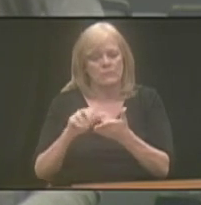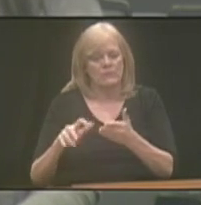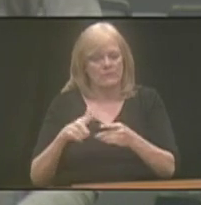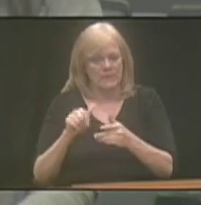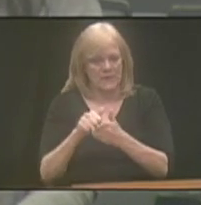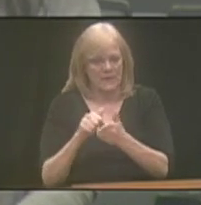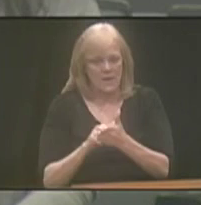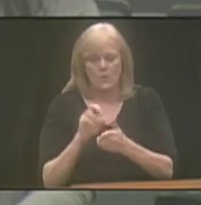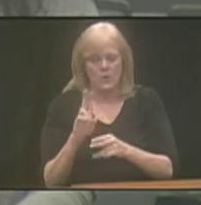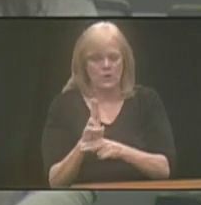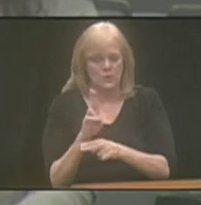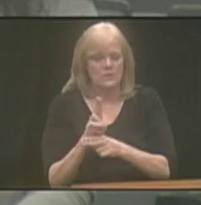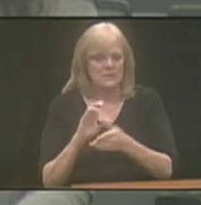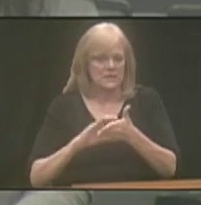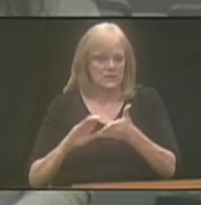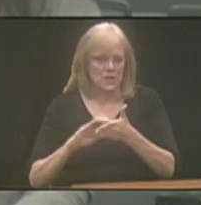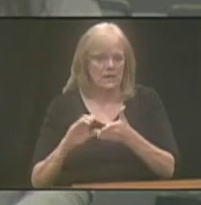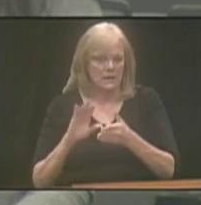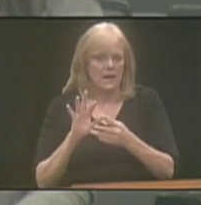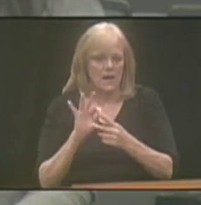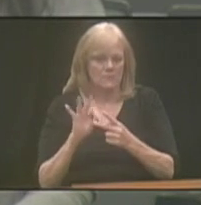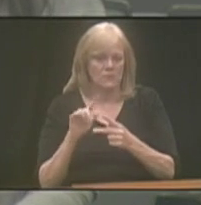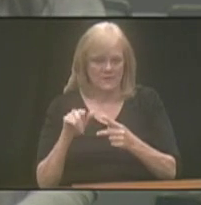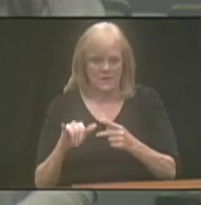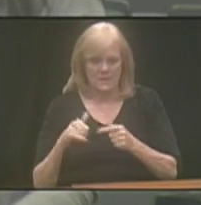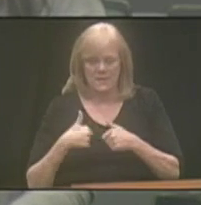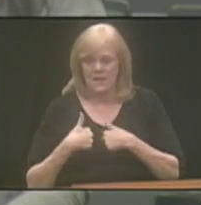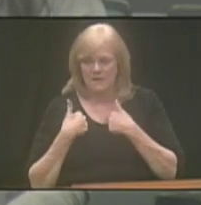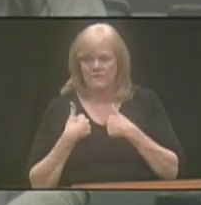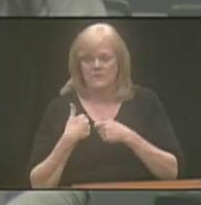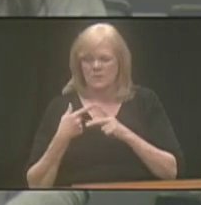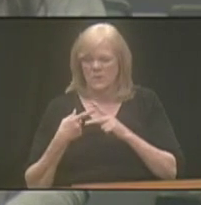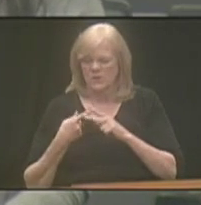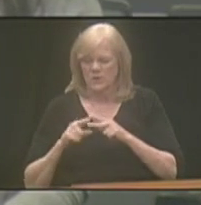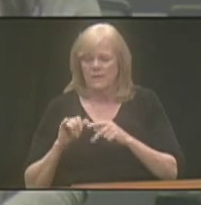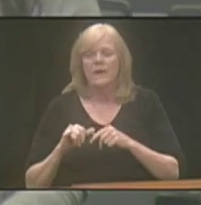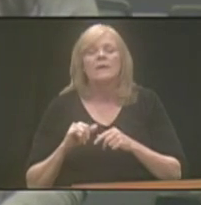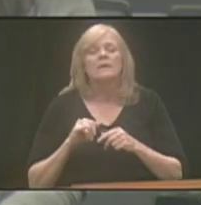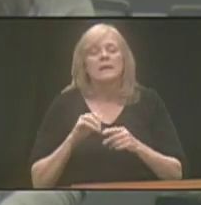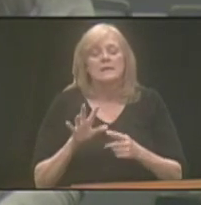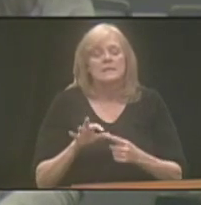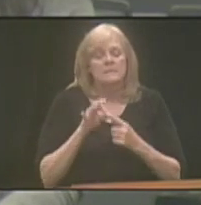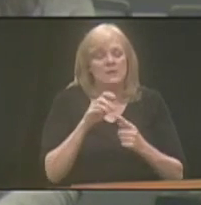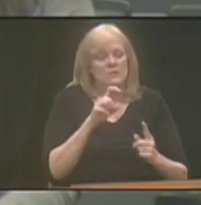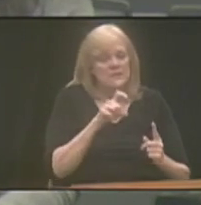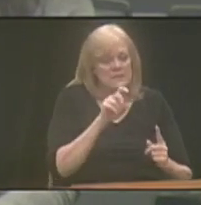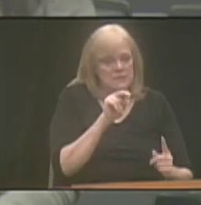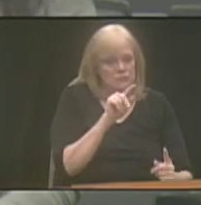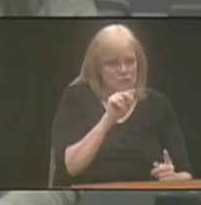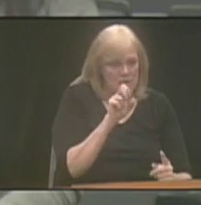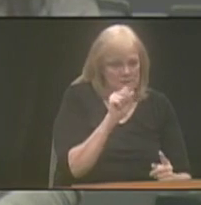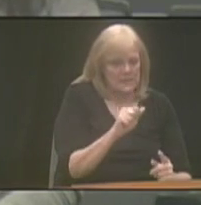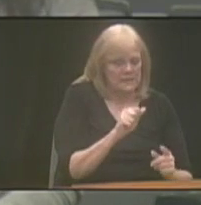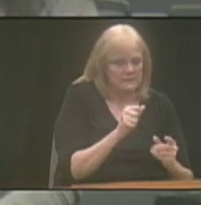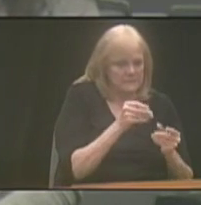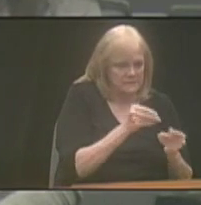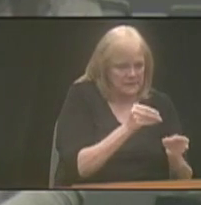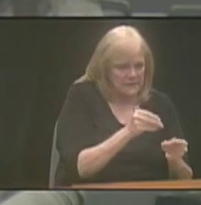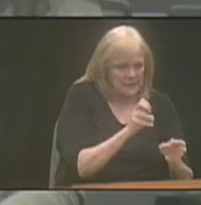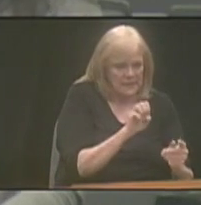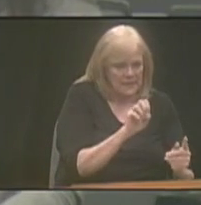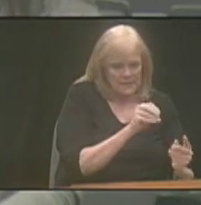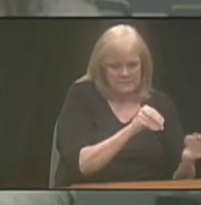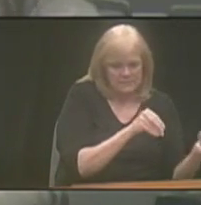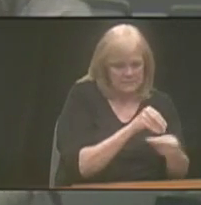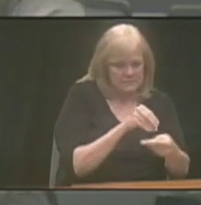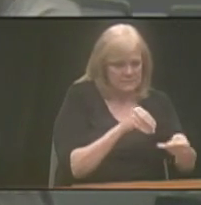account or using the checking option when that's live. A special needs trust can feed an Enable account,